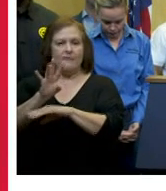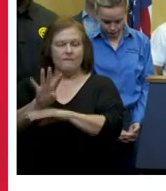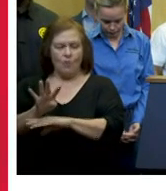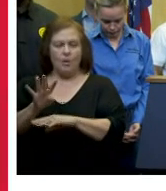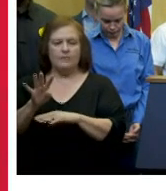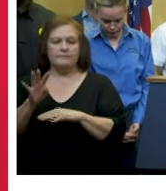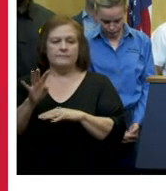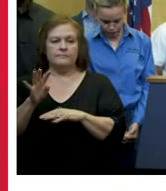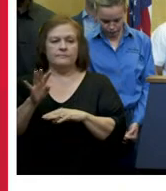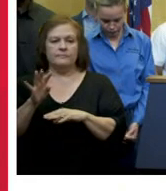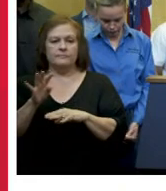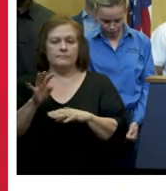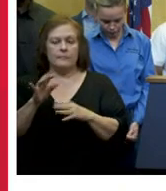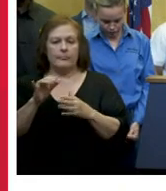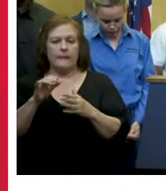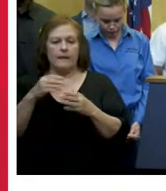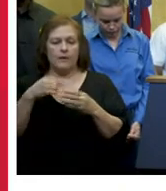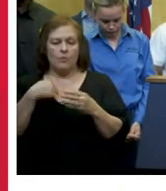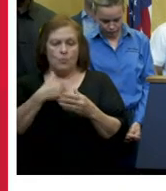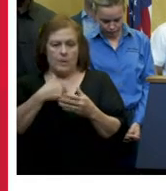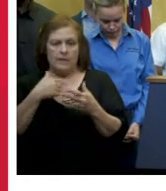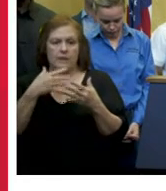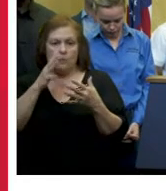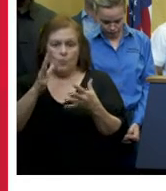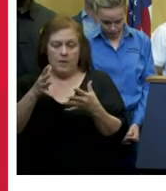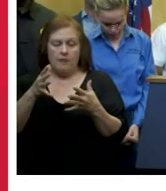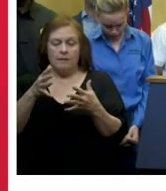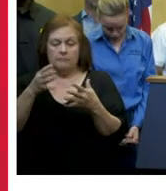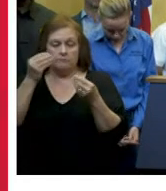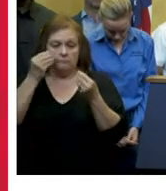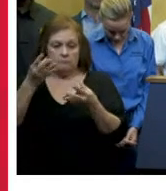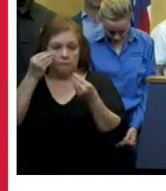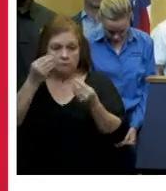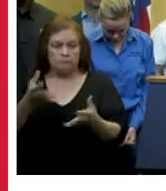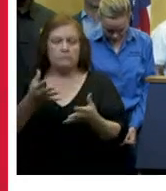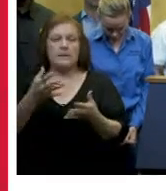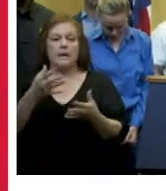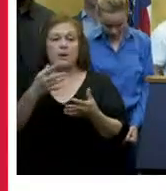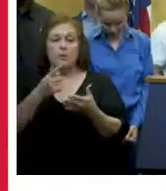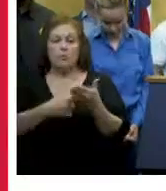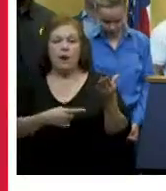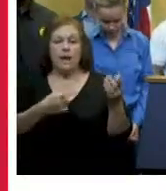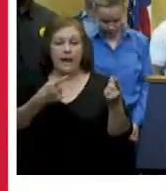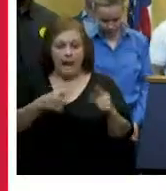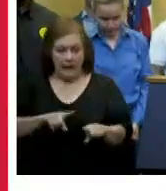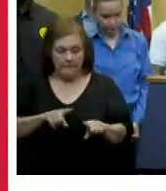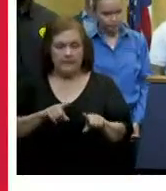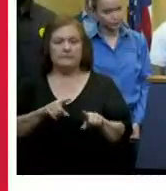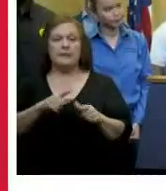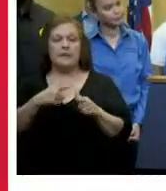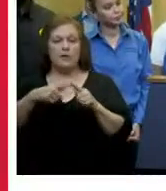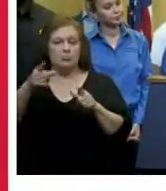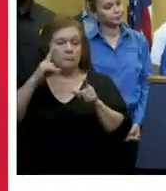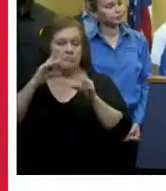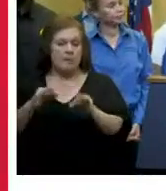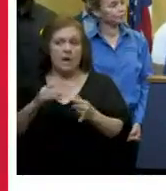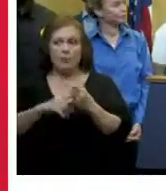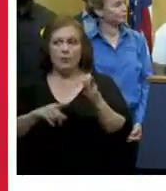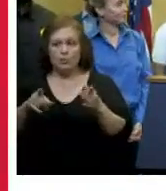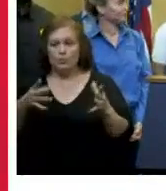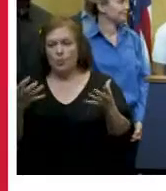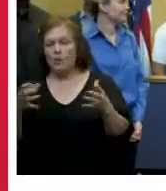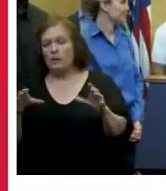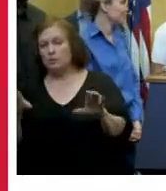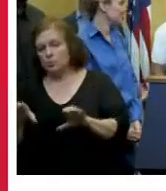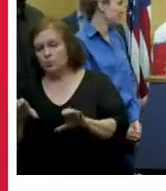to take advantage of the tools and resources available so they can stay up to date and make more informed decisions for themselves and their families thank you